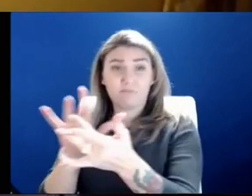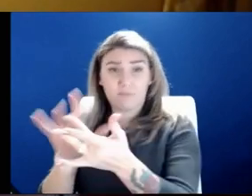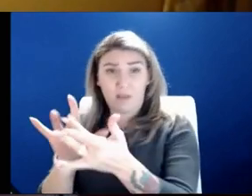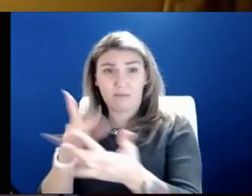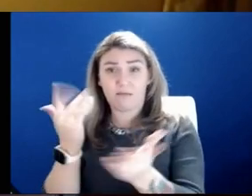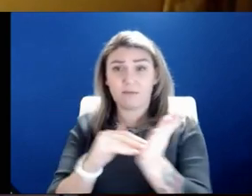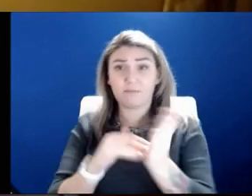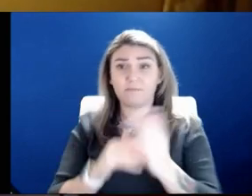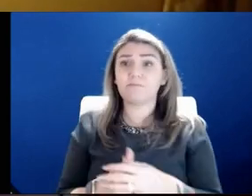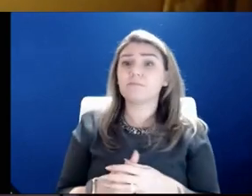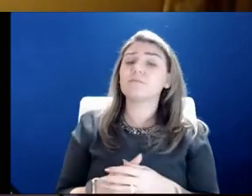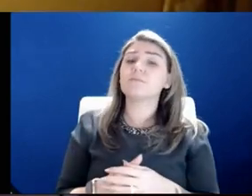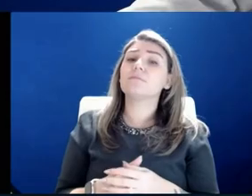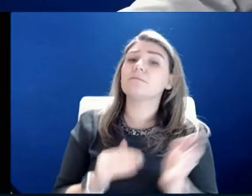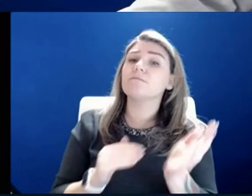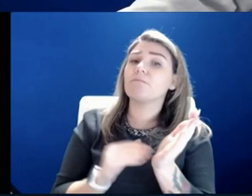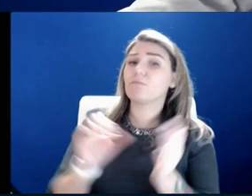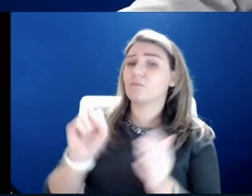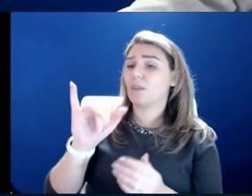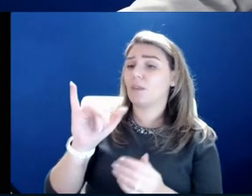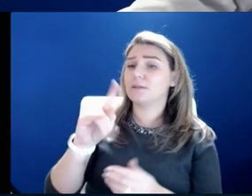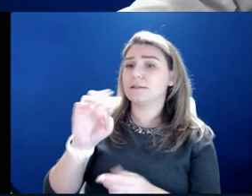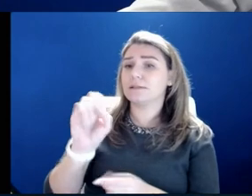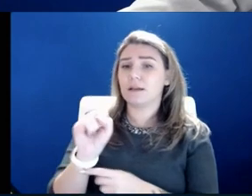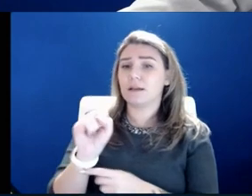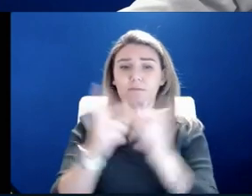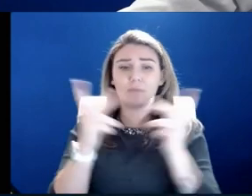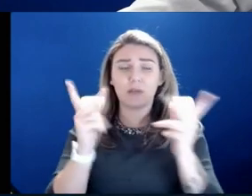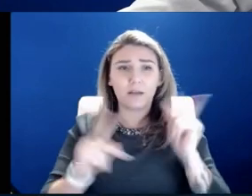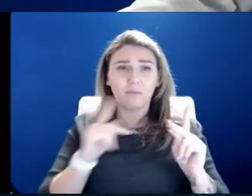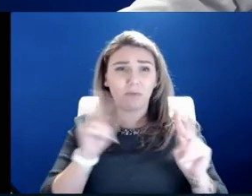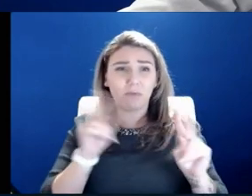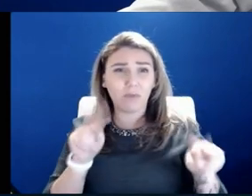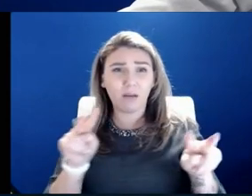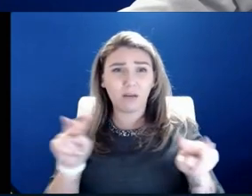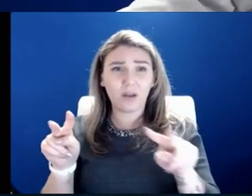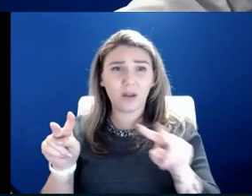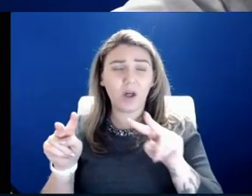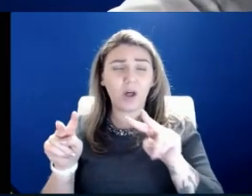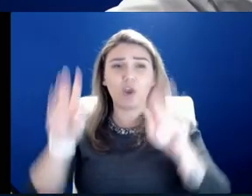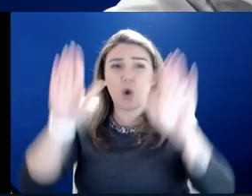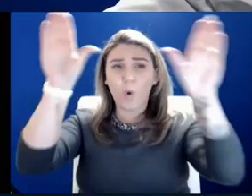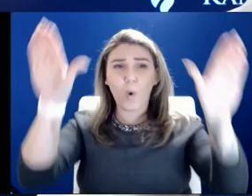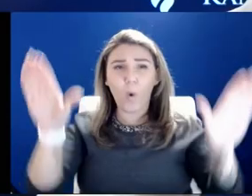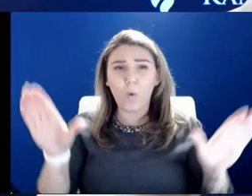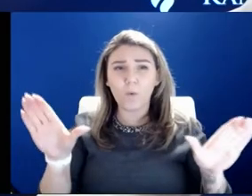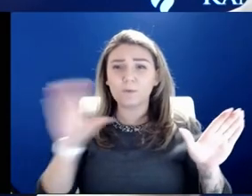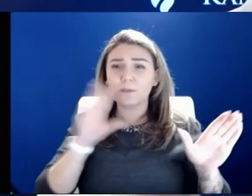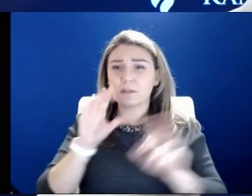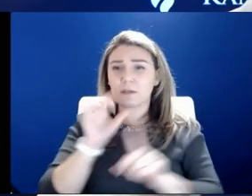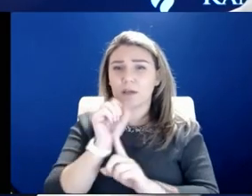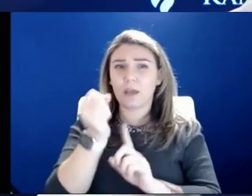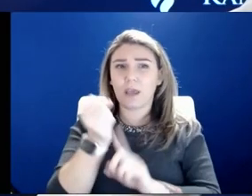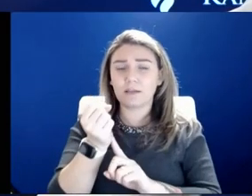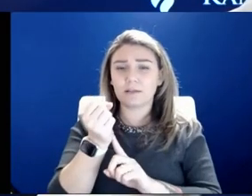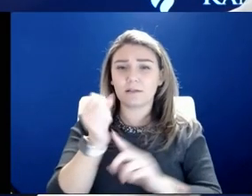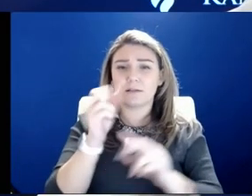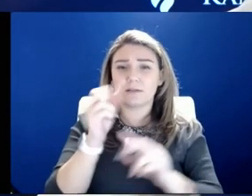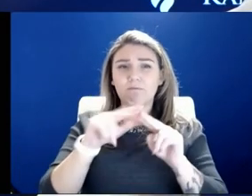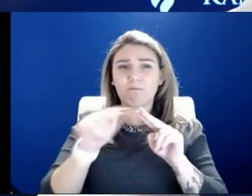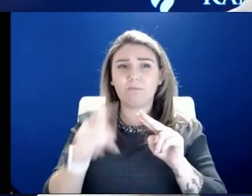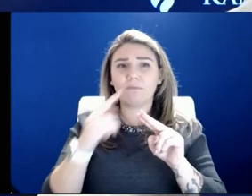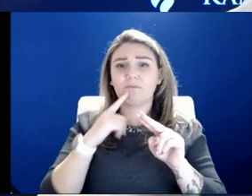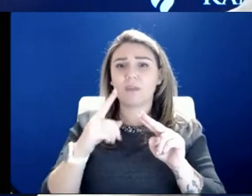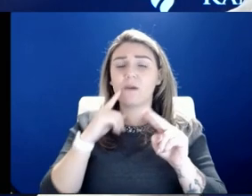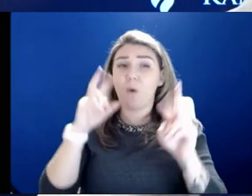Dr. Stites, I think a lot of people are looking at what's happening on the coast with cases beginning to fall and holding out